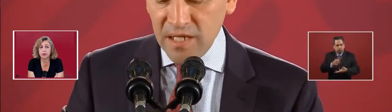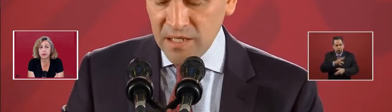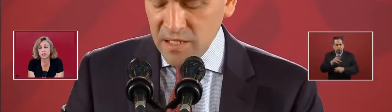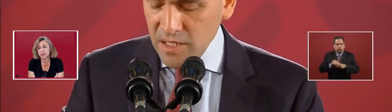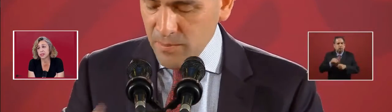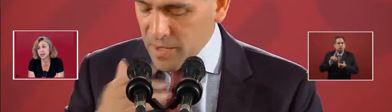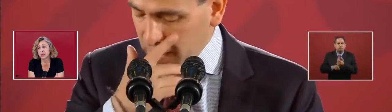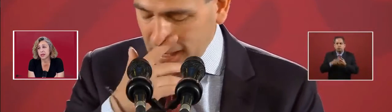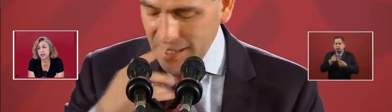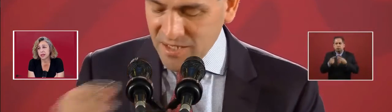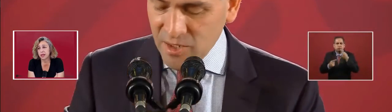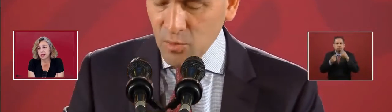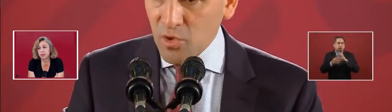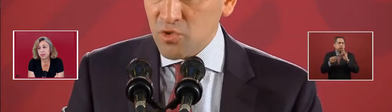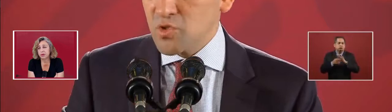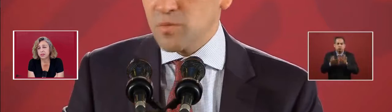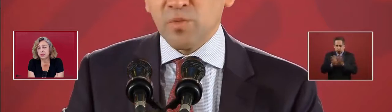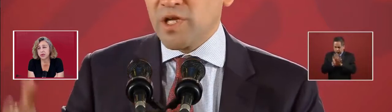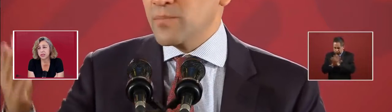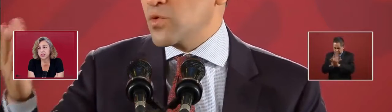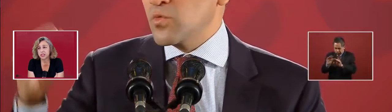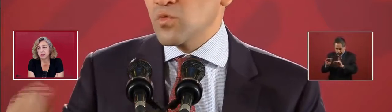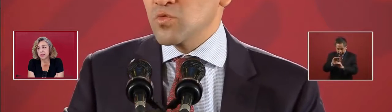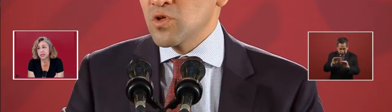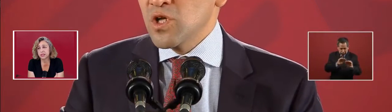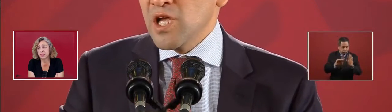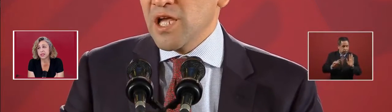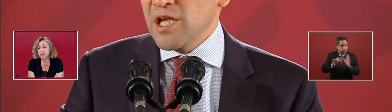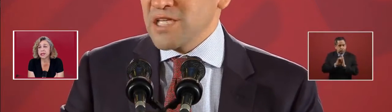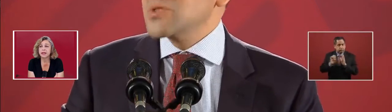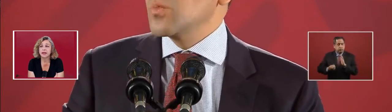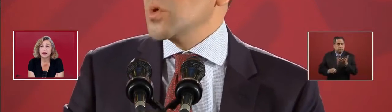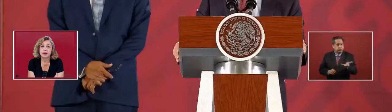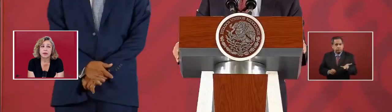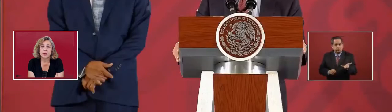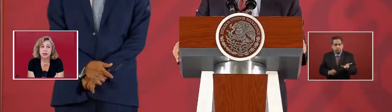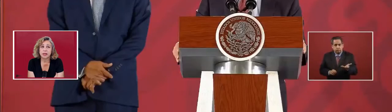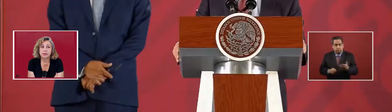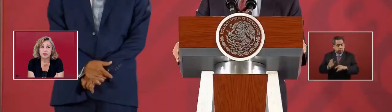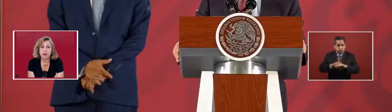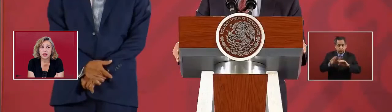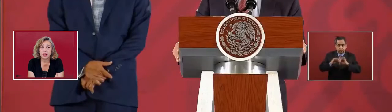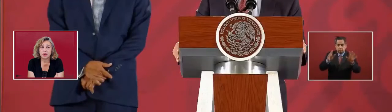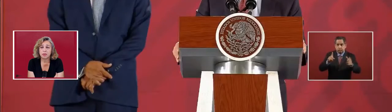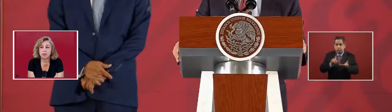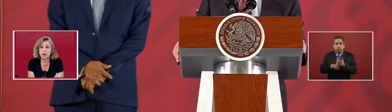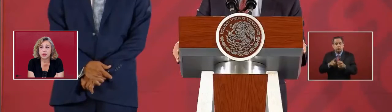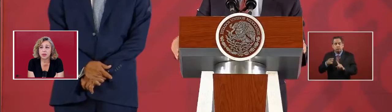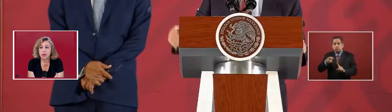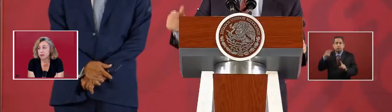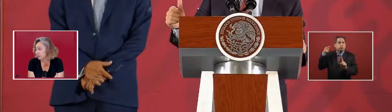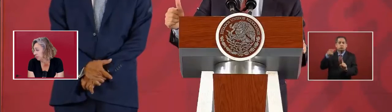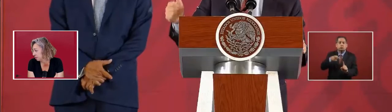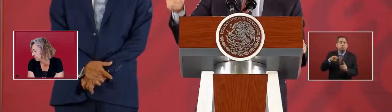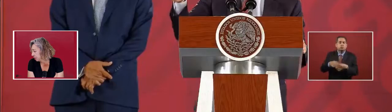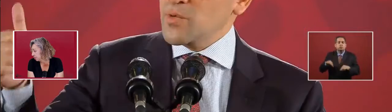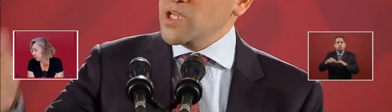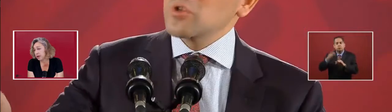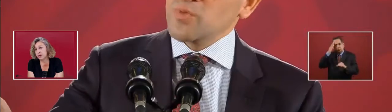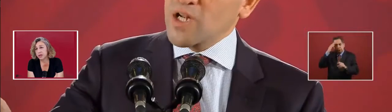Of course, that employs readjustments. Yes, it's very clear where the